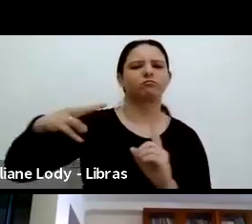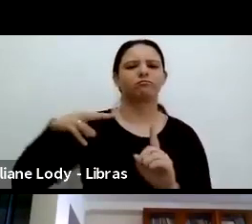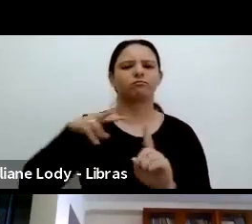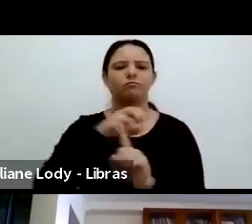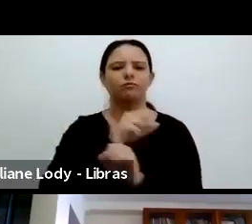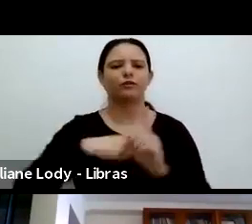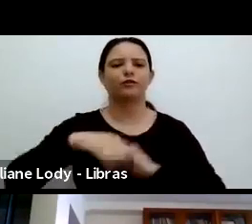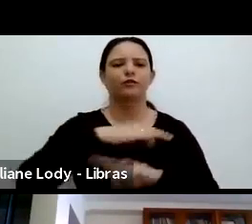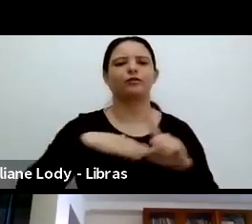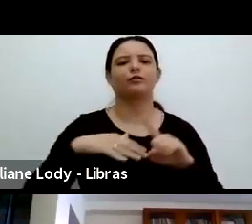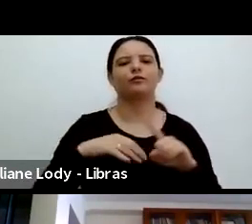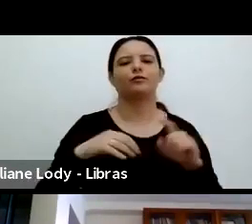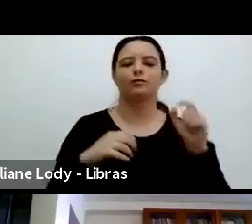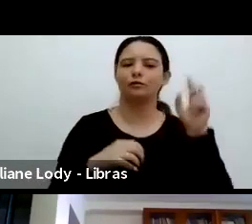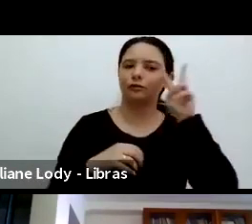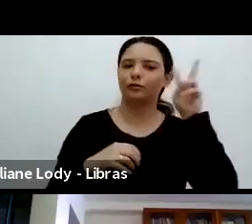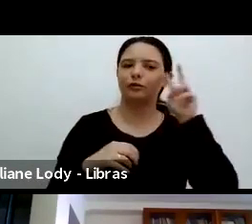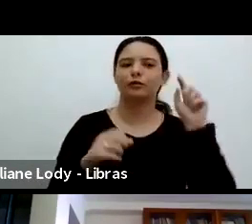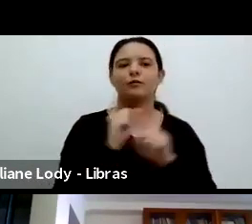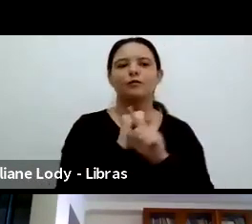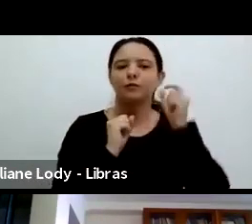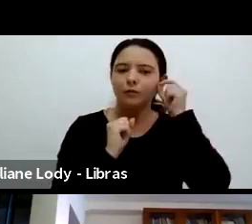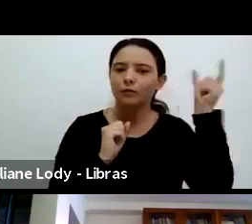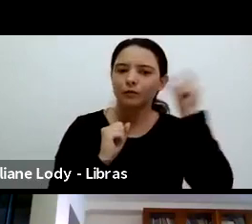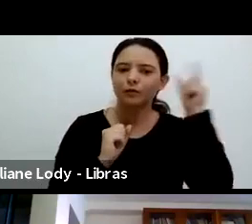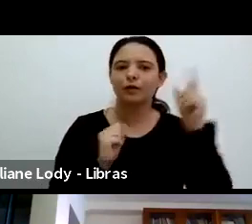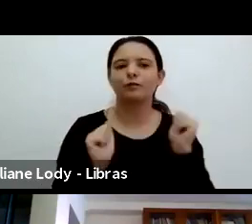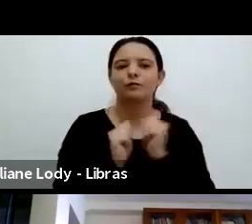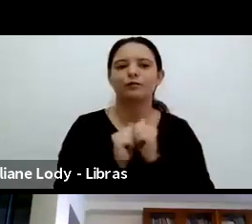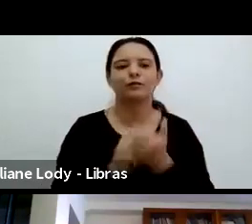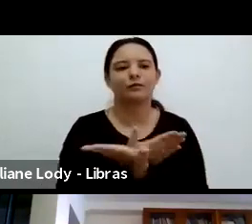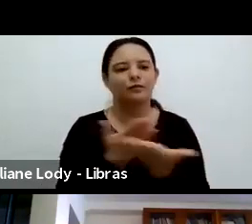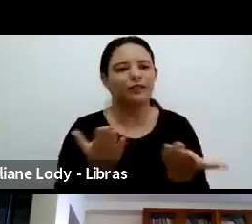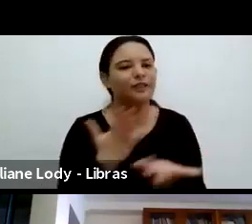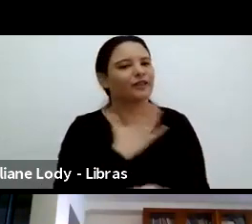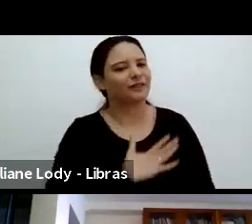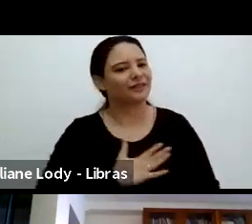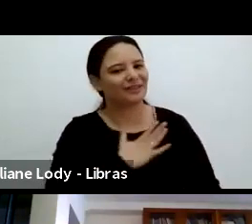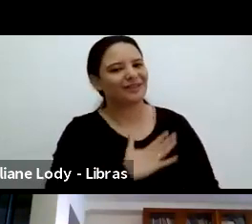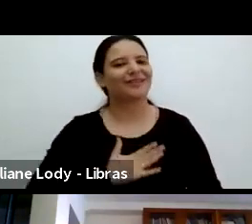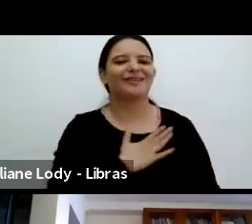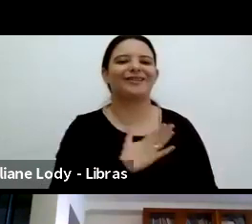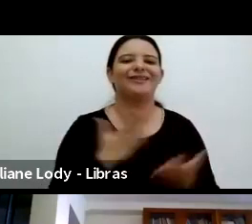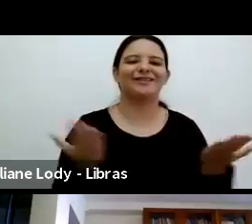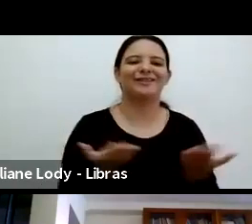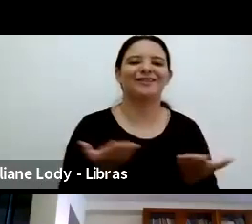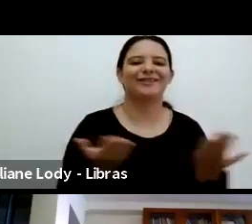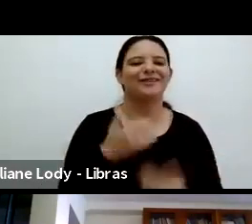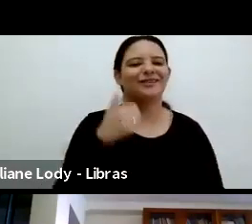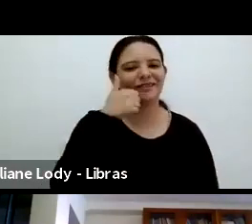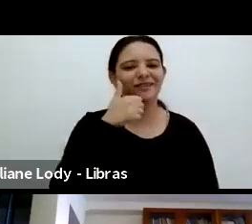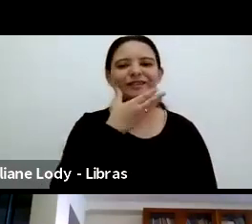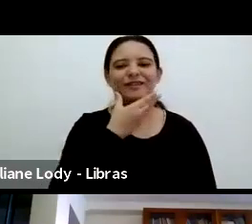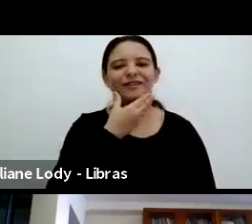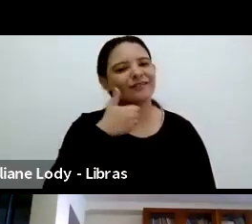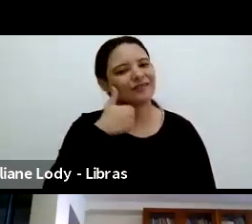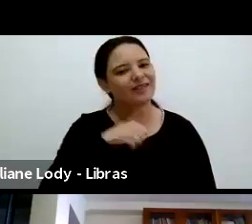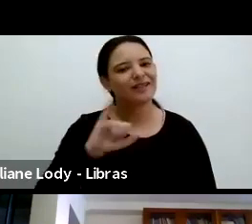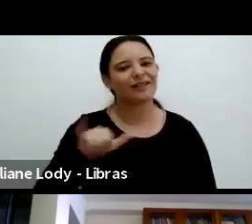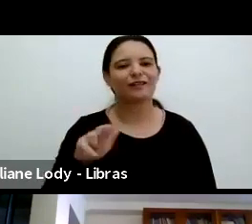pleased to have today Julie and Paul with us. I thank you so much for joining us in this